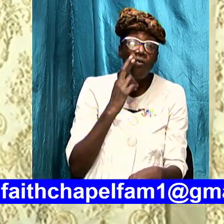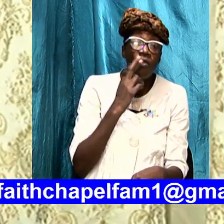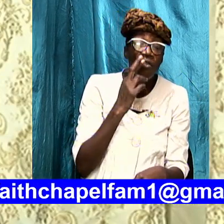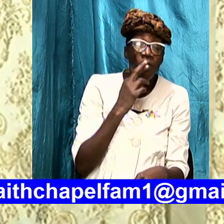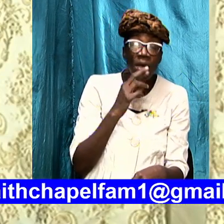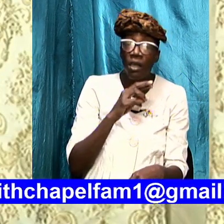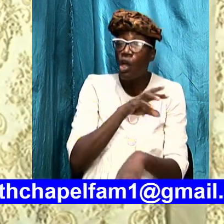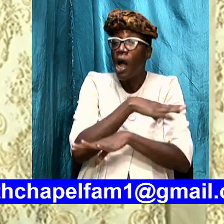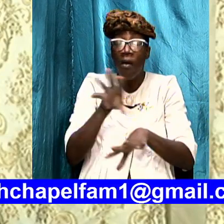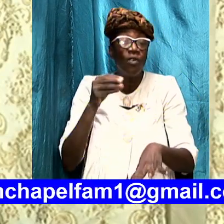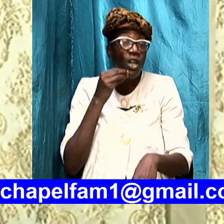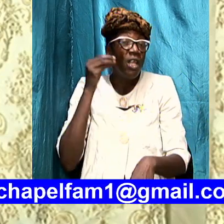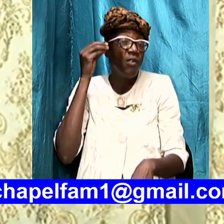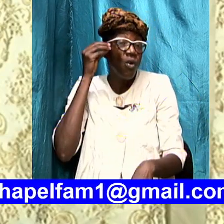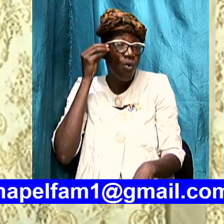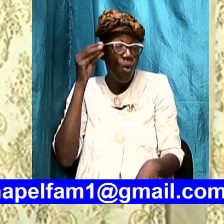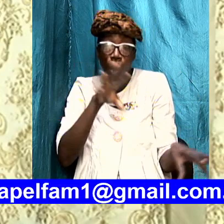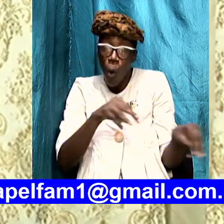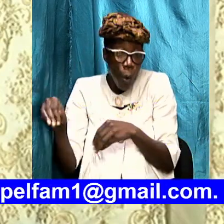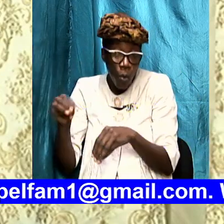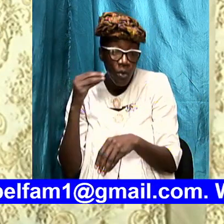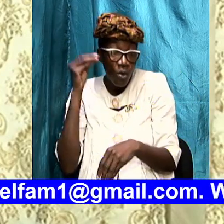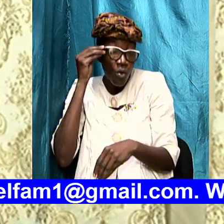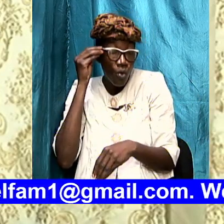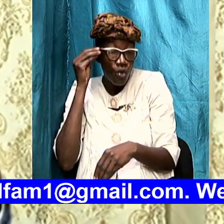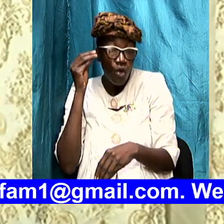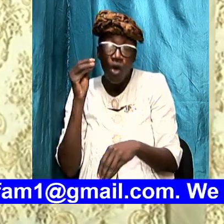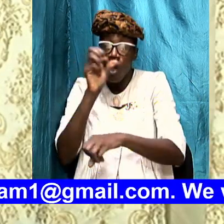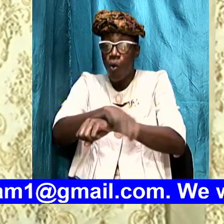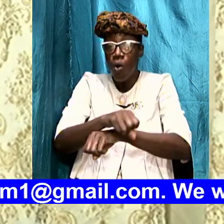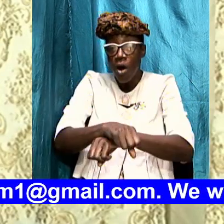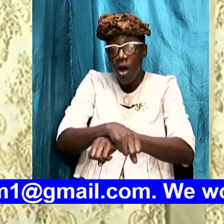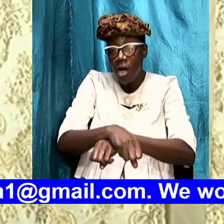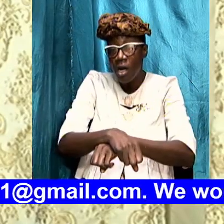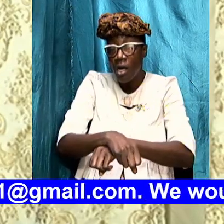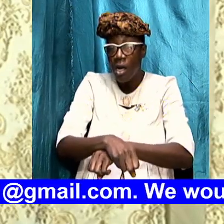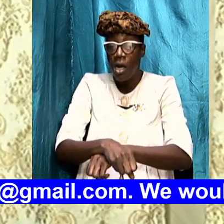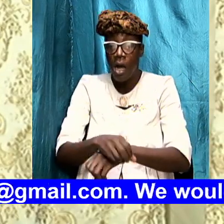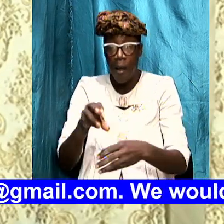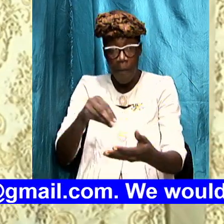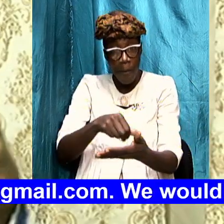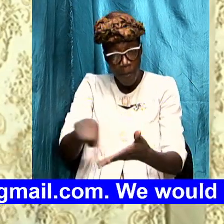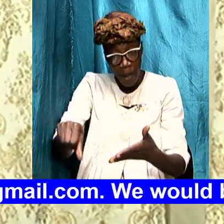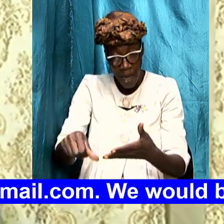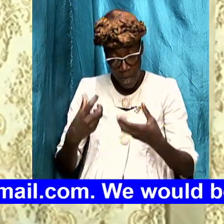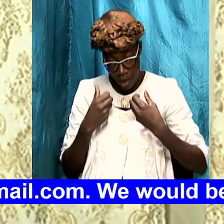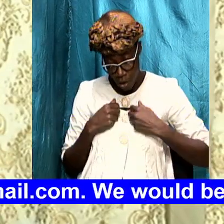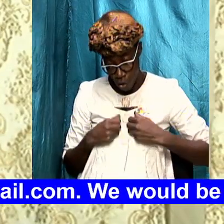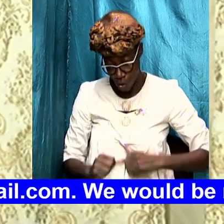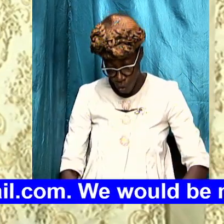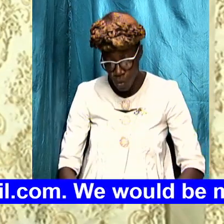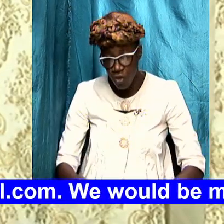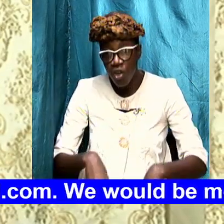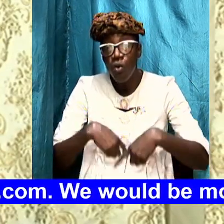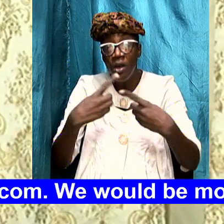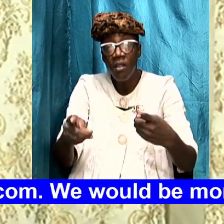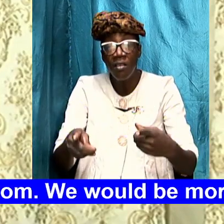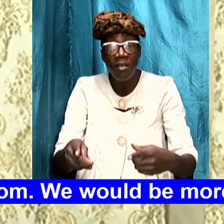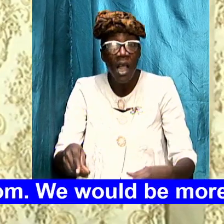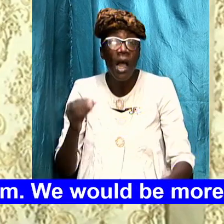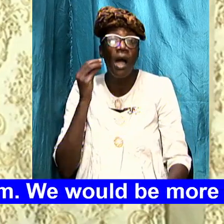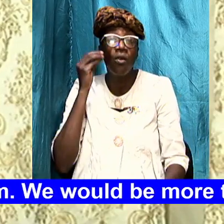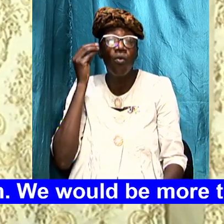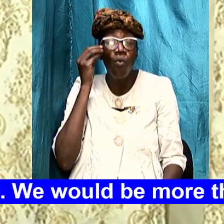work you won't have to leave your home to go to buy clothes everything so you're going to be locked in at home get used to it they're saying